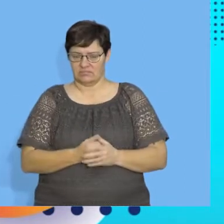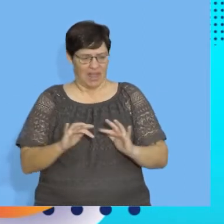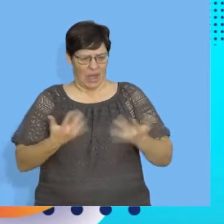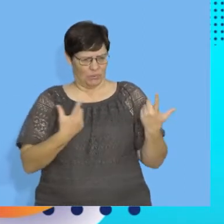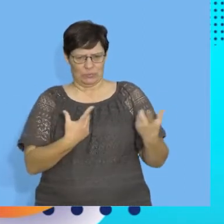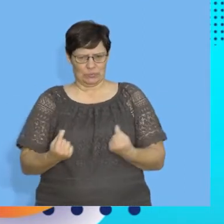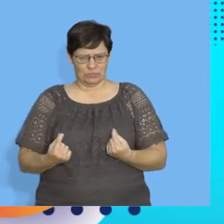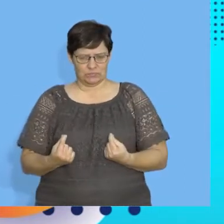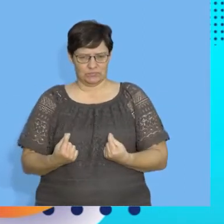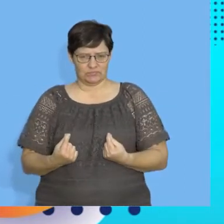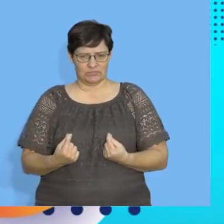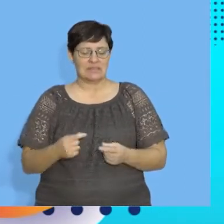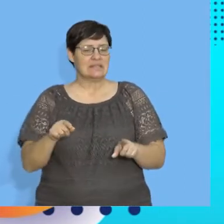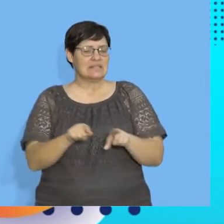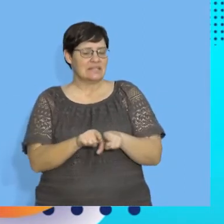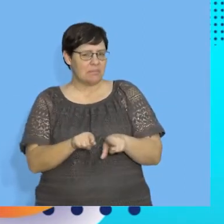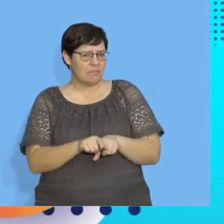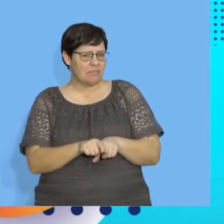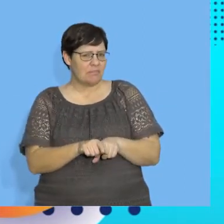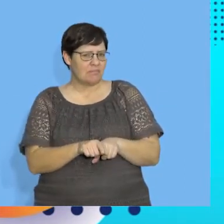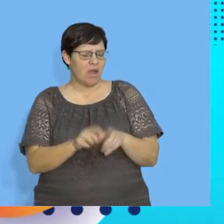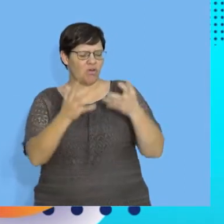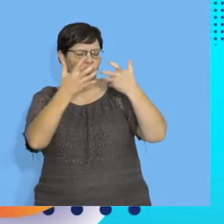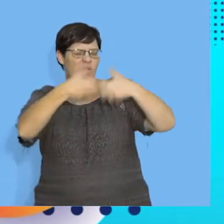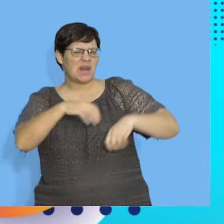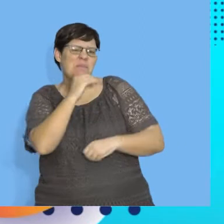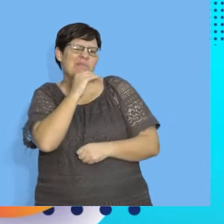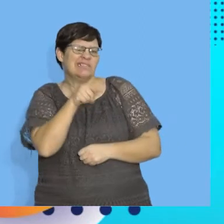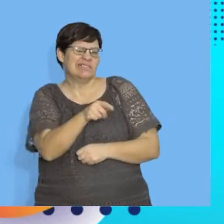And still look at the meaning of this correlation.